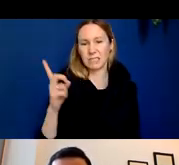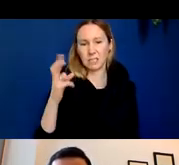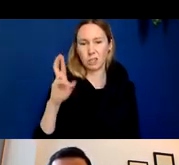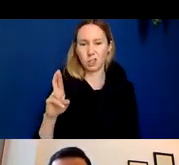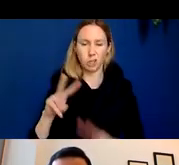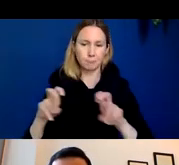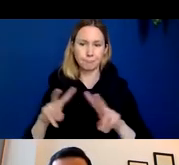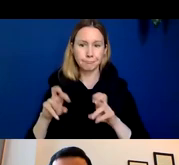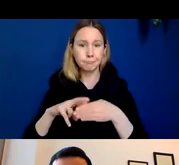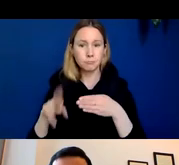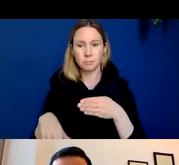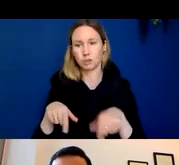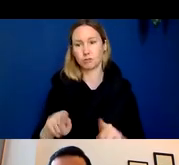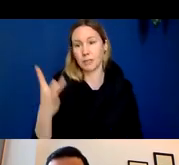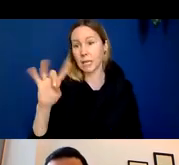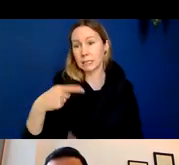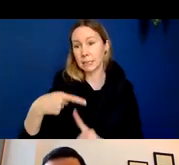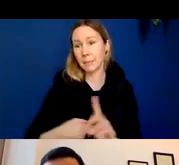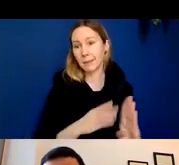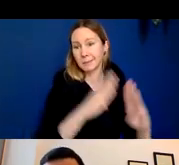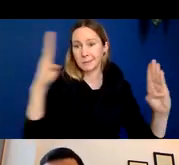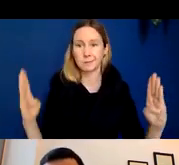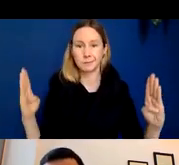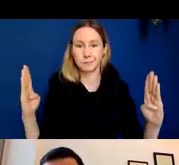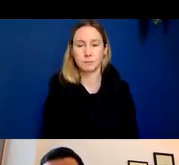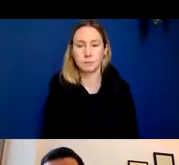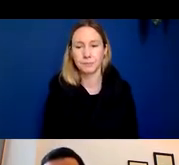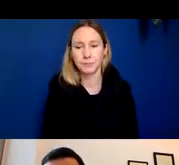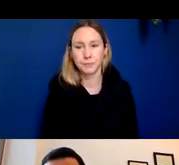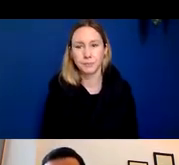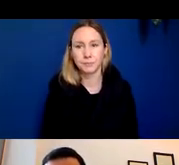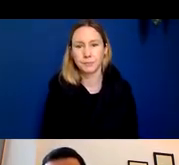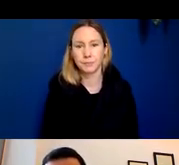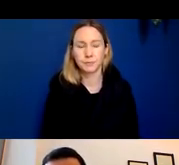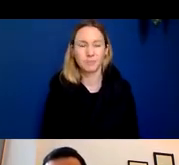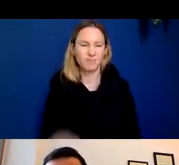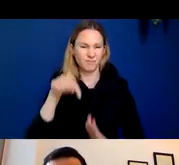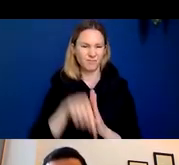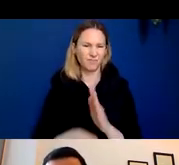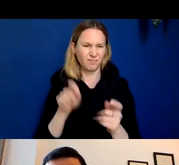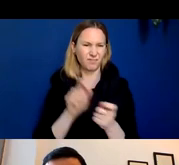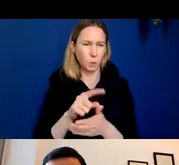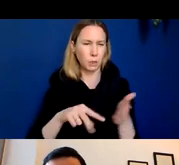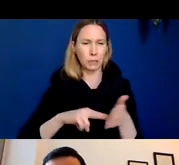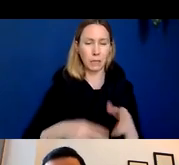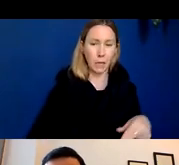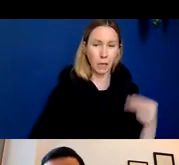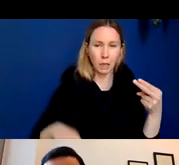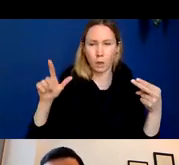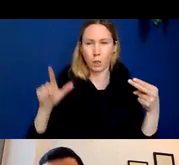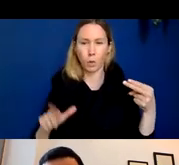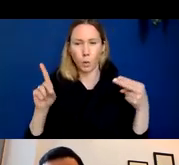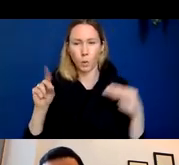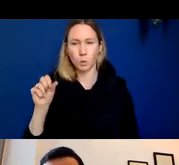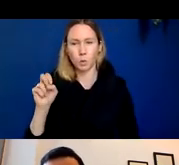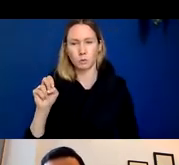18 months and I want to get a little into the weeds about what I mean when I say high and low dose because it kind of